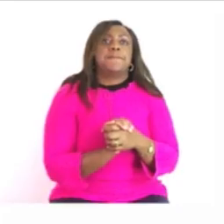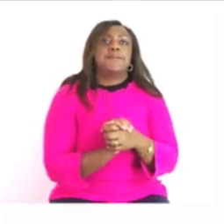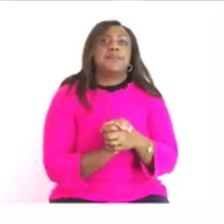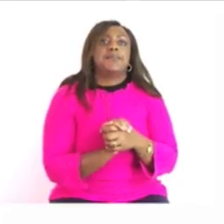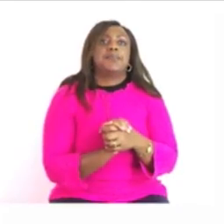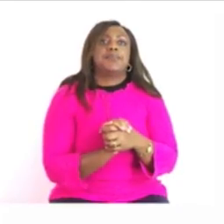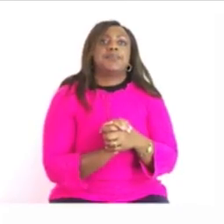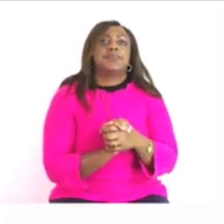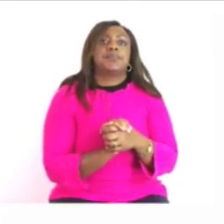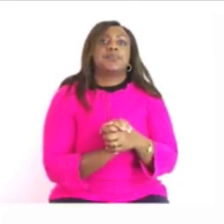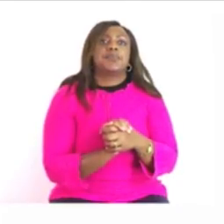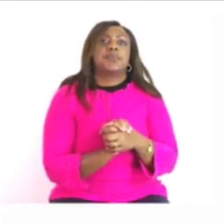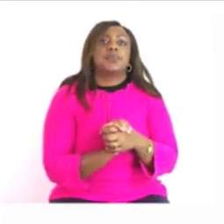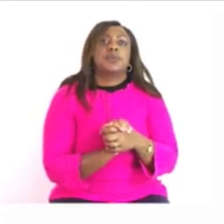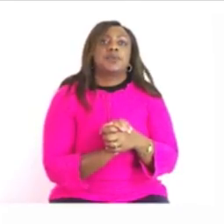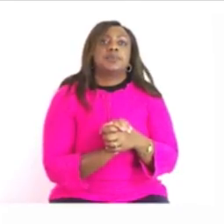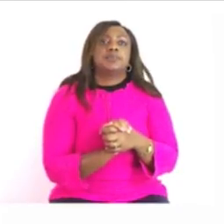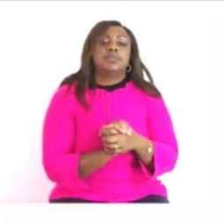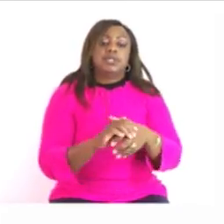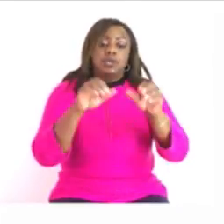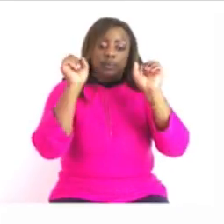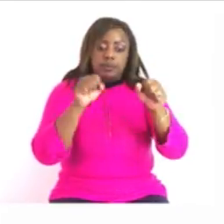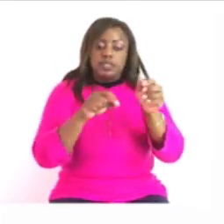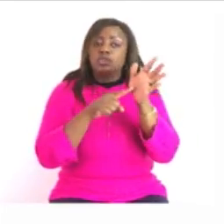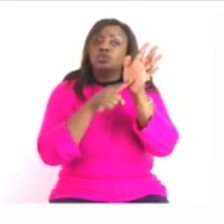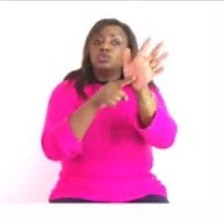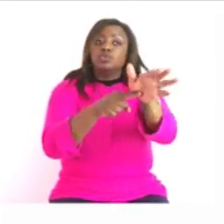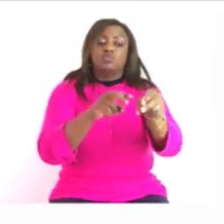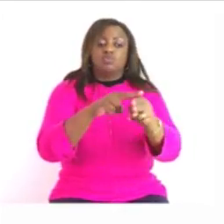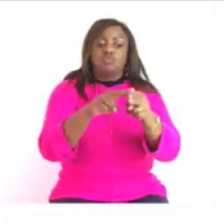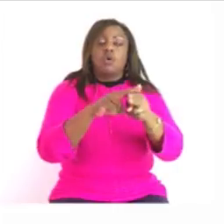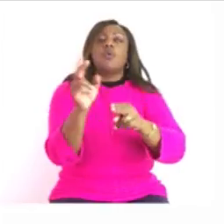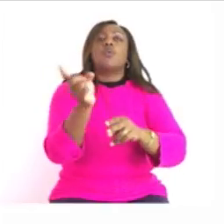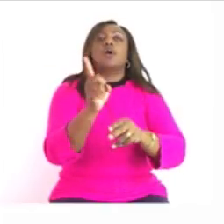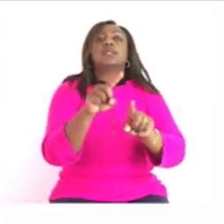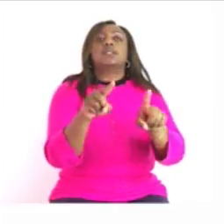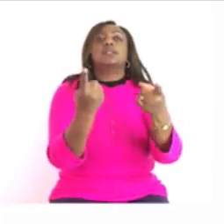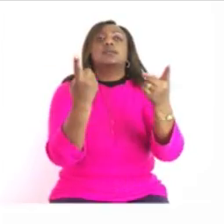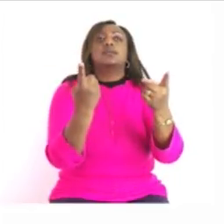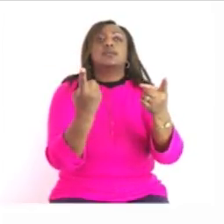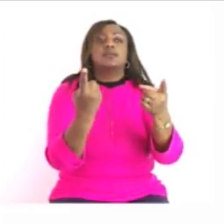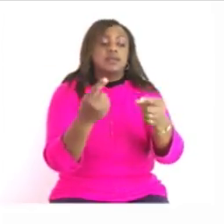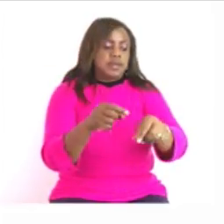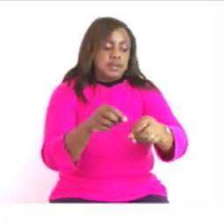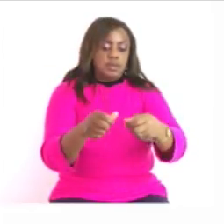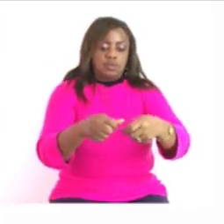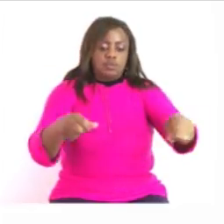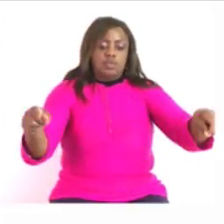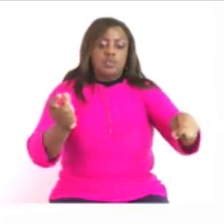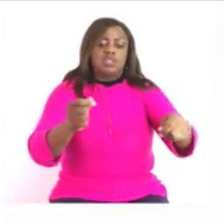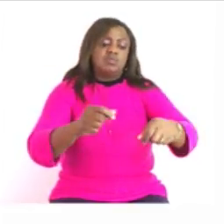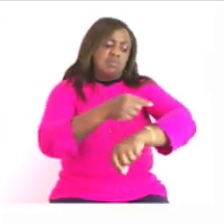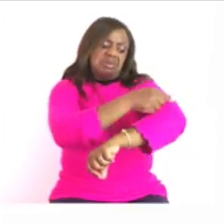unit you must indicate the instrument that you have used length what instrument